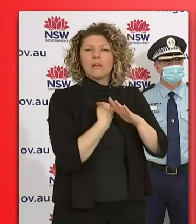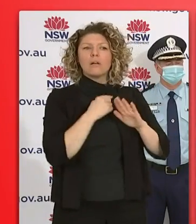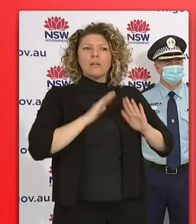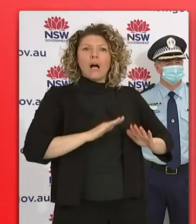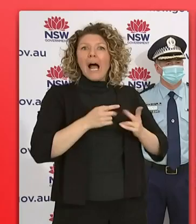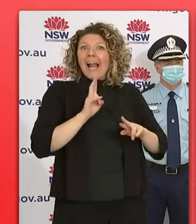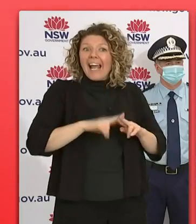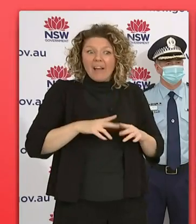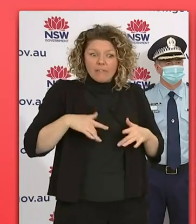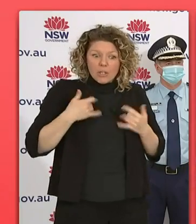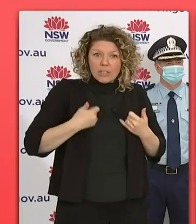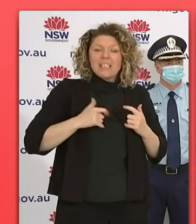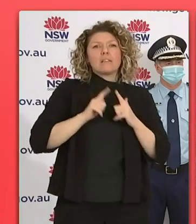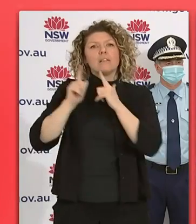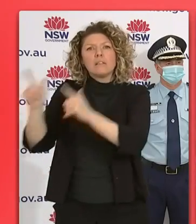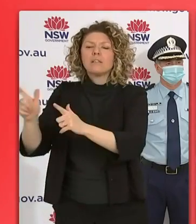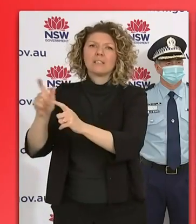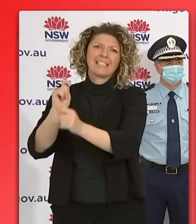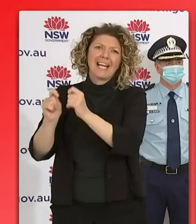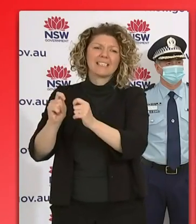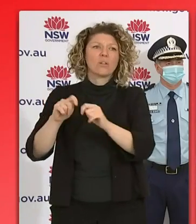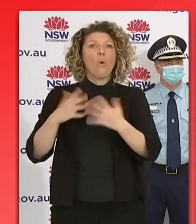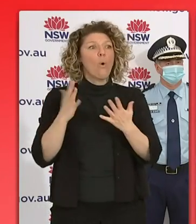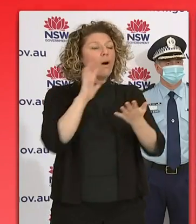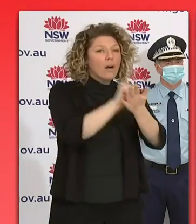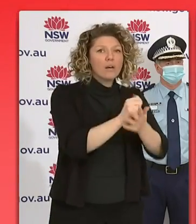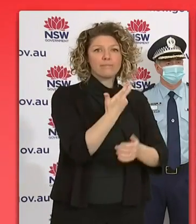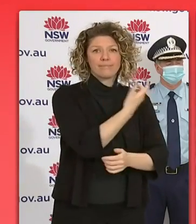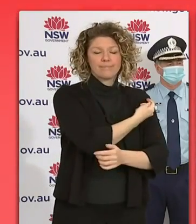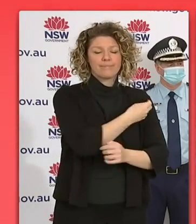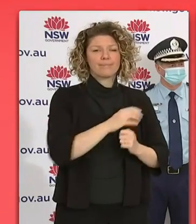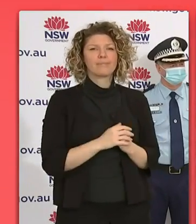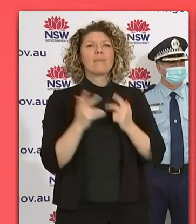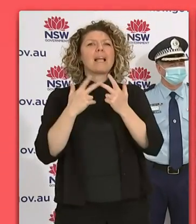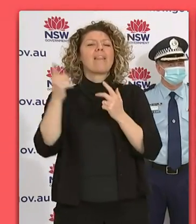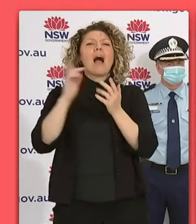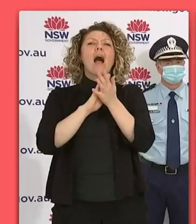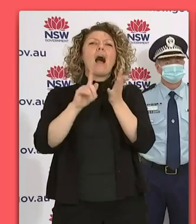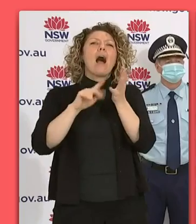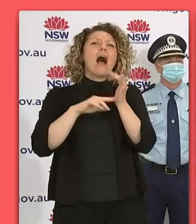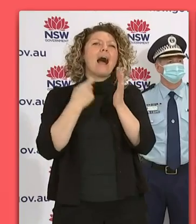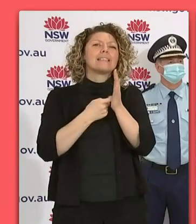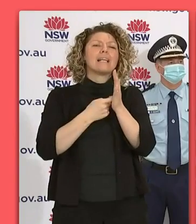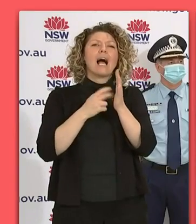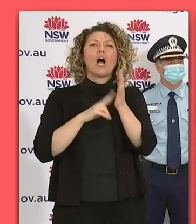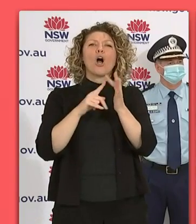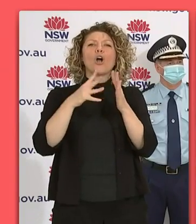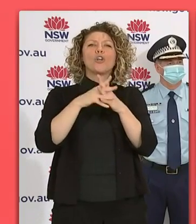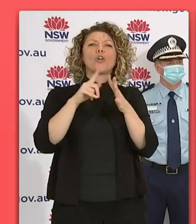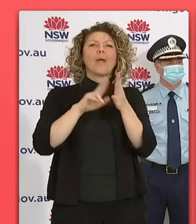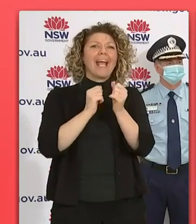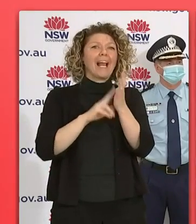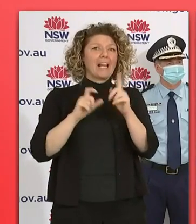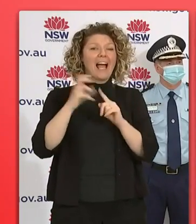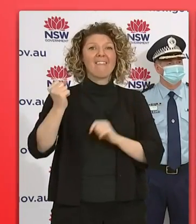opportunity to do so. In Hunter, England, there were five cases notified overnight. One is an additional case